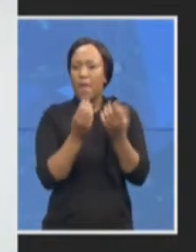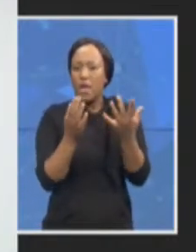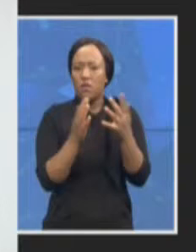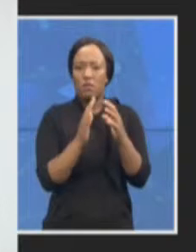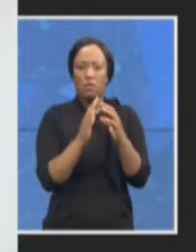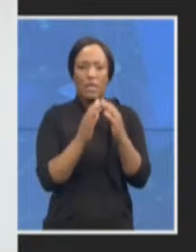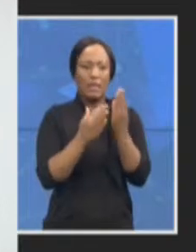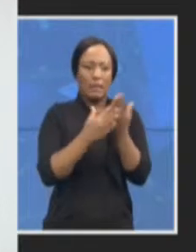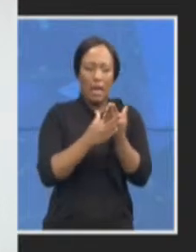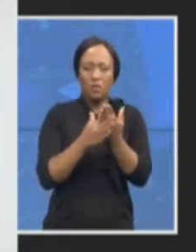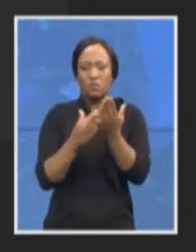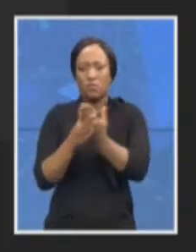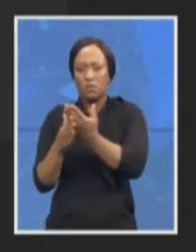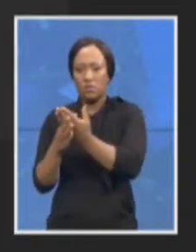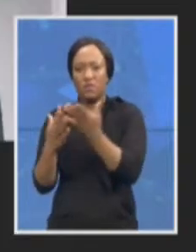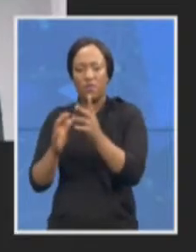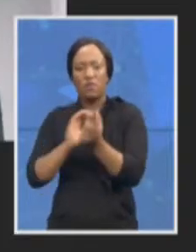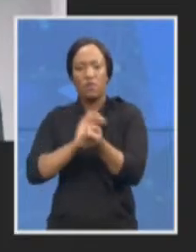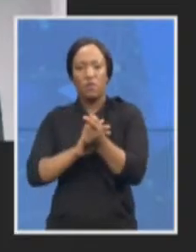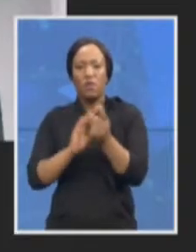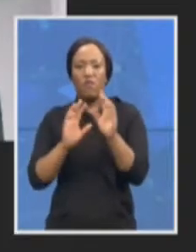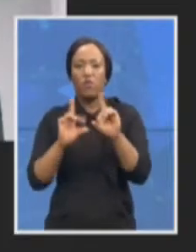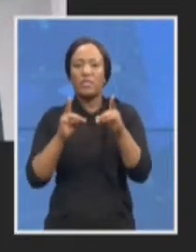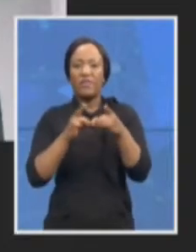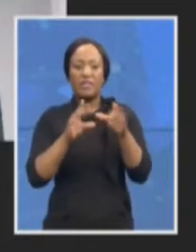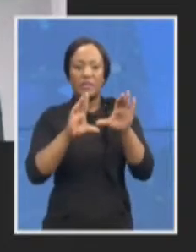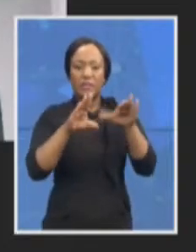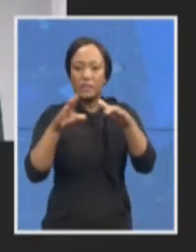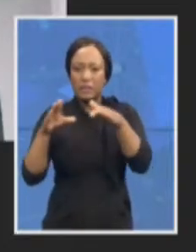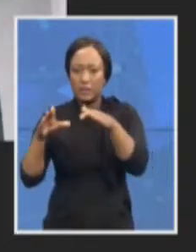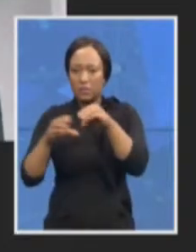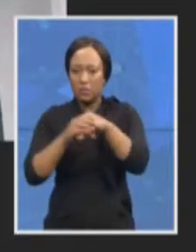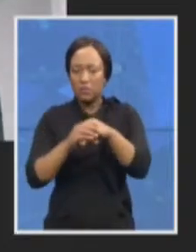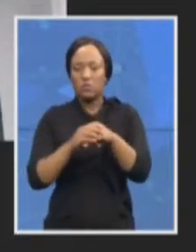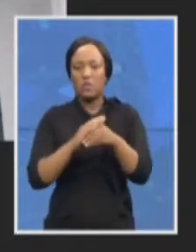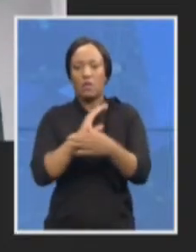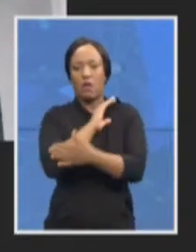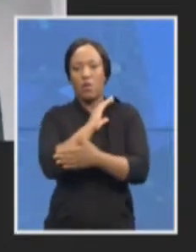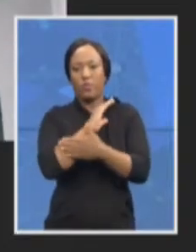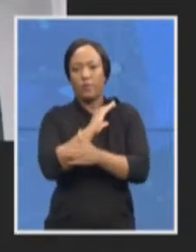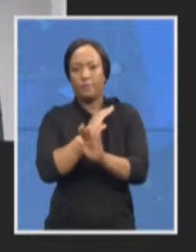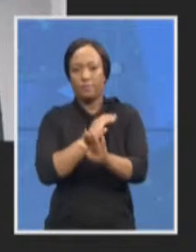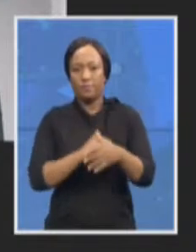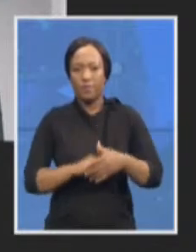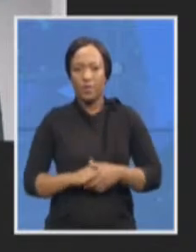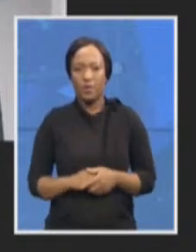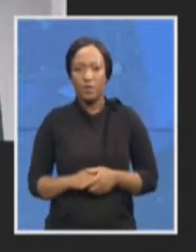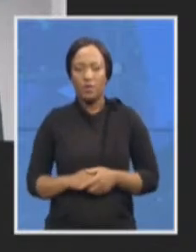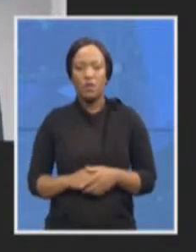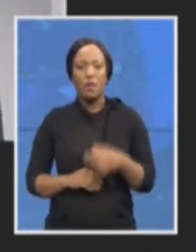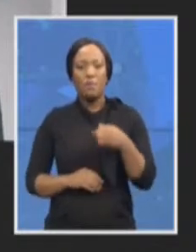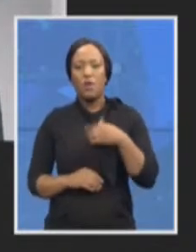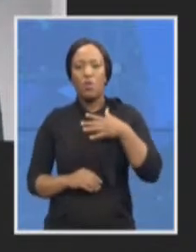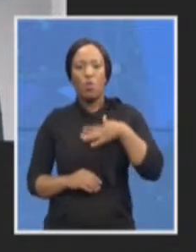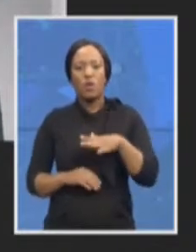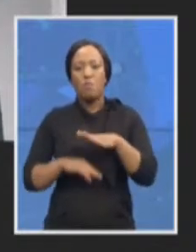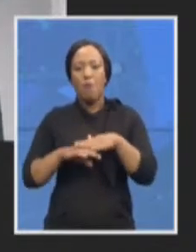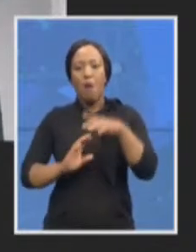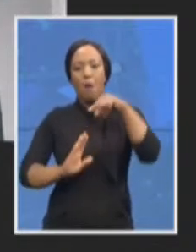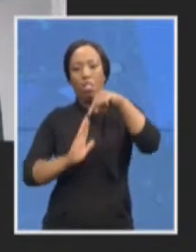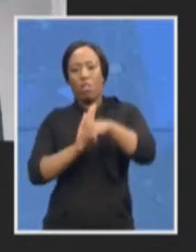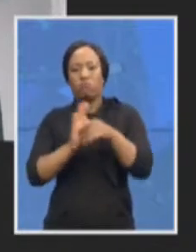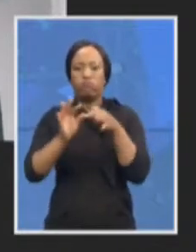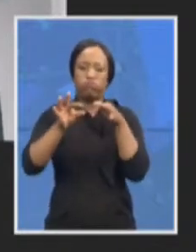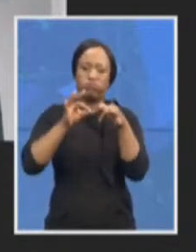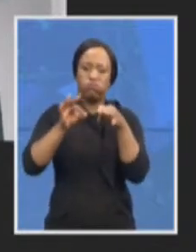of the country so I wouldn't go in too many details around that but I think that we must accept